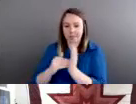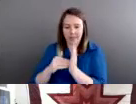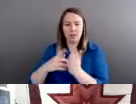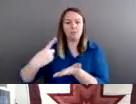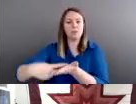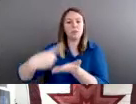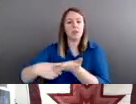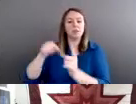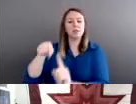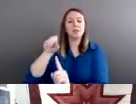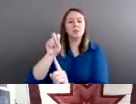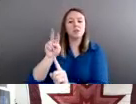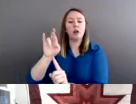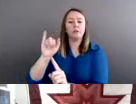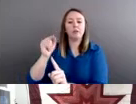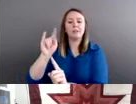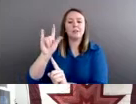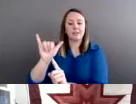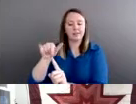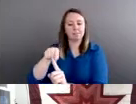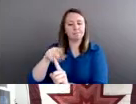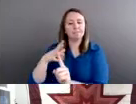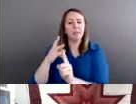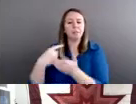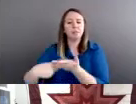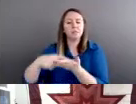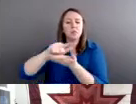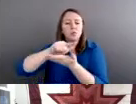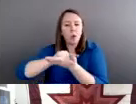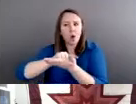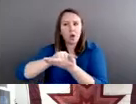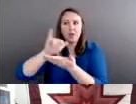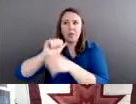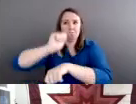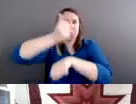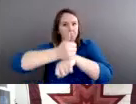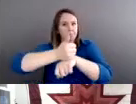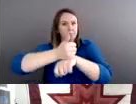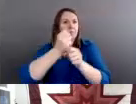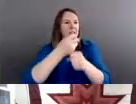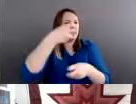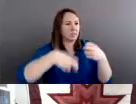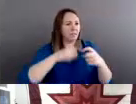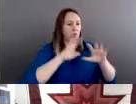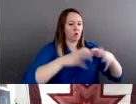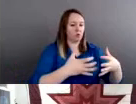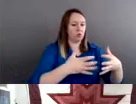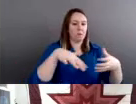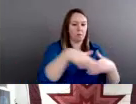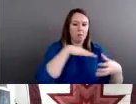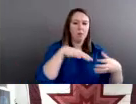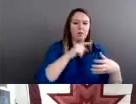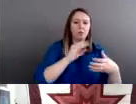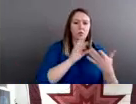that have made it more difficult for tribal nations to respond to crimes like domestic violence,